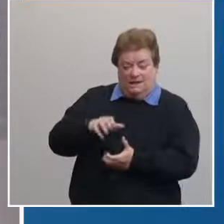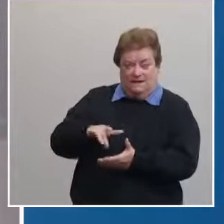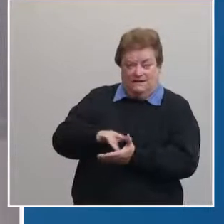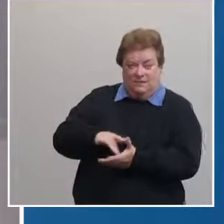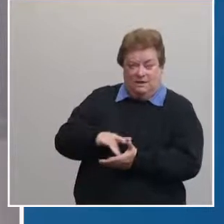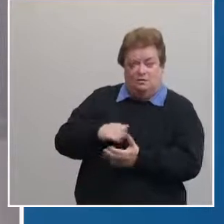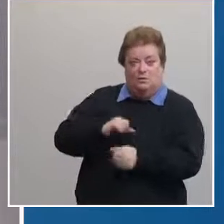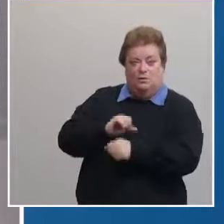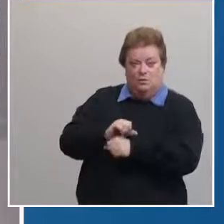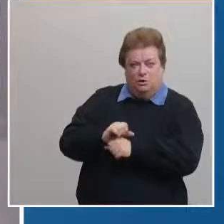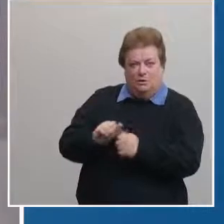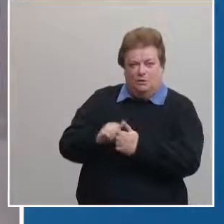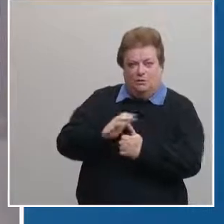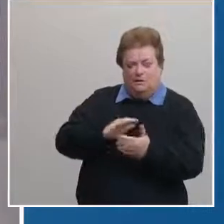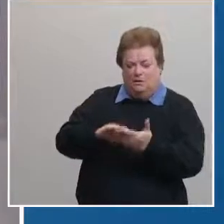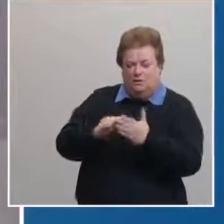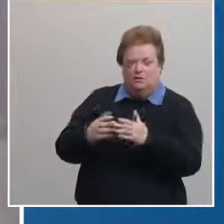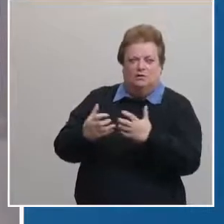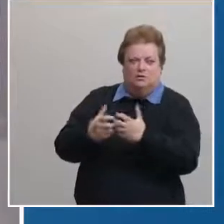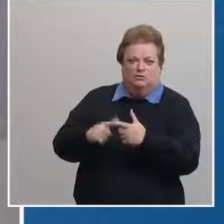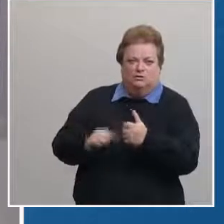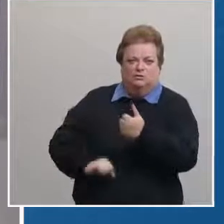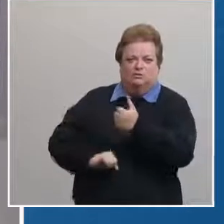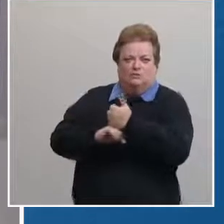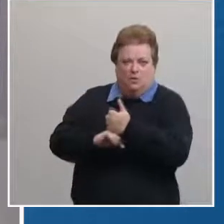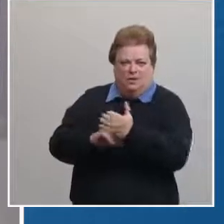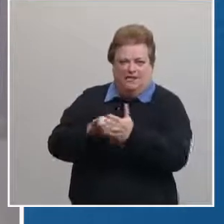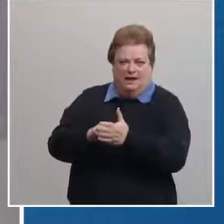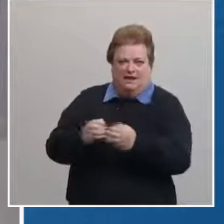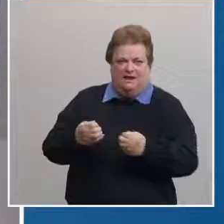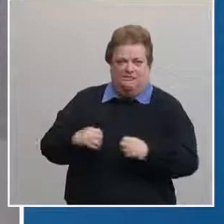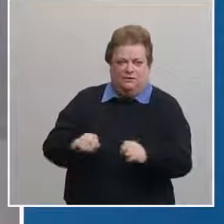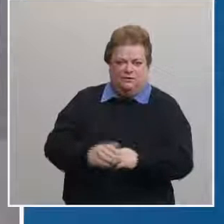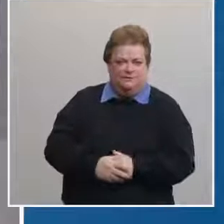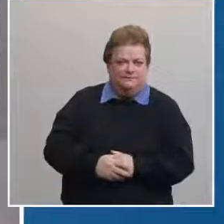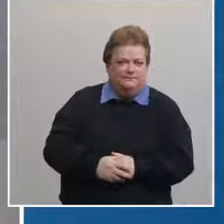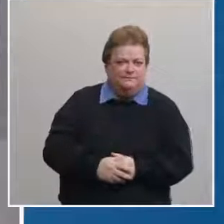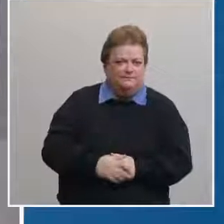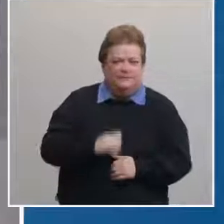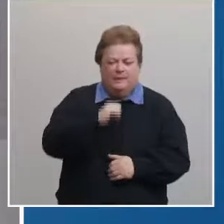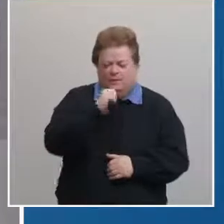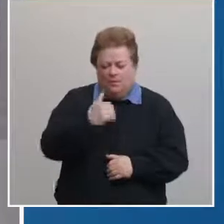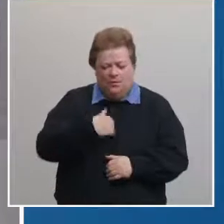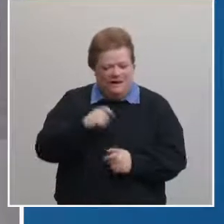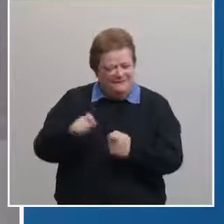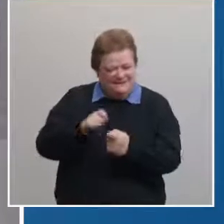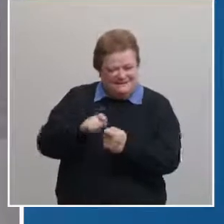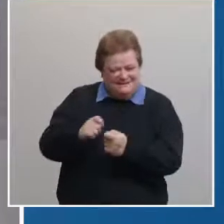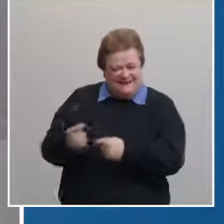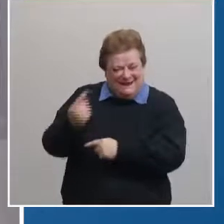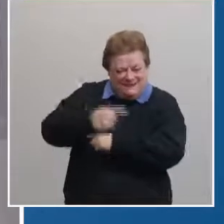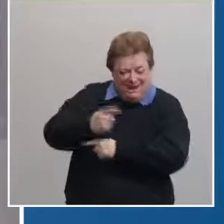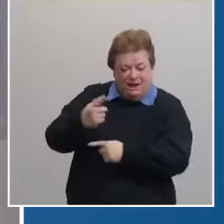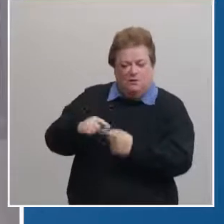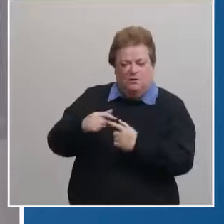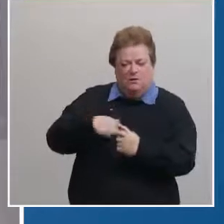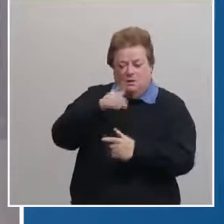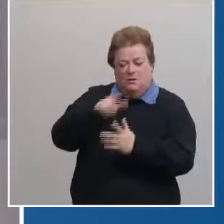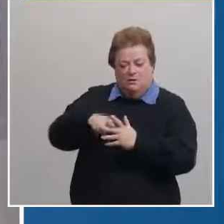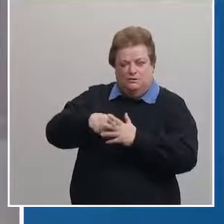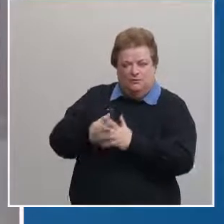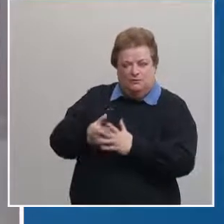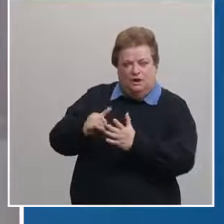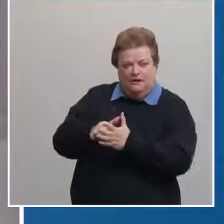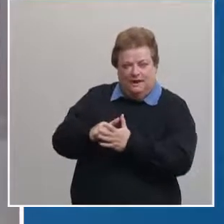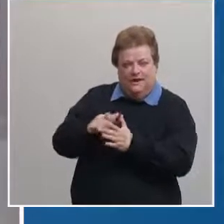community partners who will help support this effort we do not have an exact date to share today but i can tell you that we're